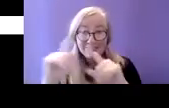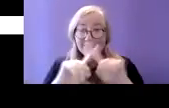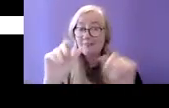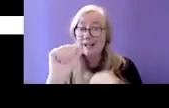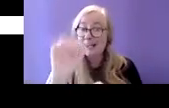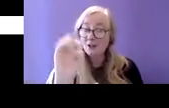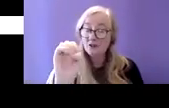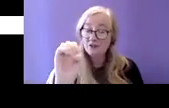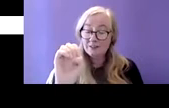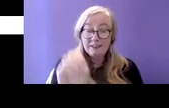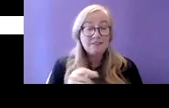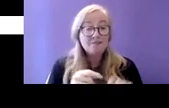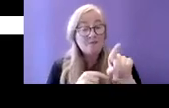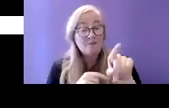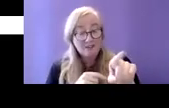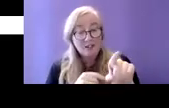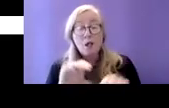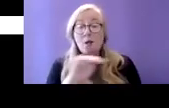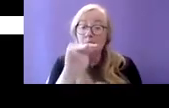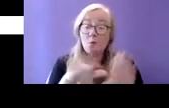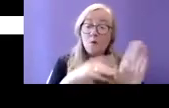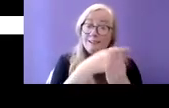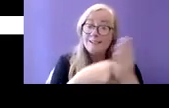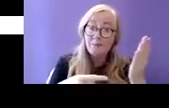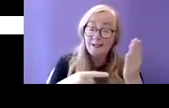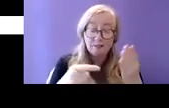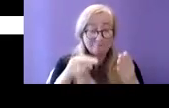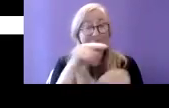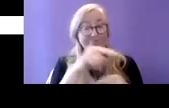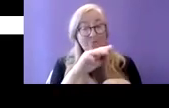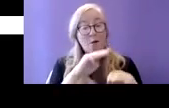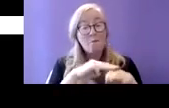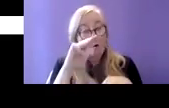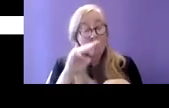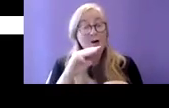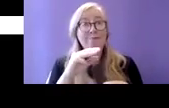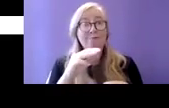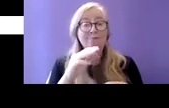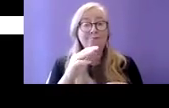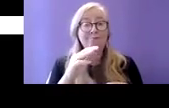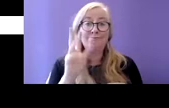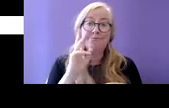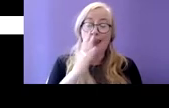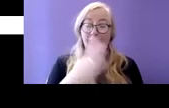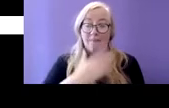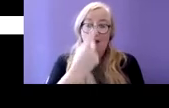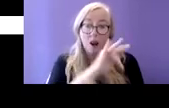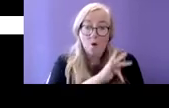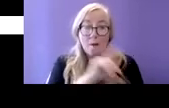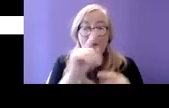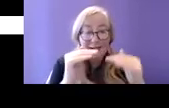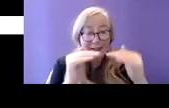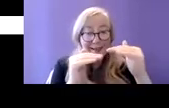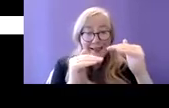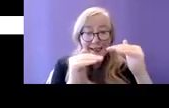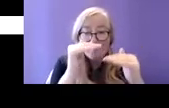disabilities are generally more likely to be living alone but also that the gap relative to the general population is highest